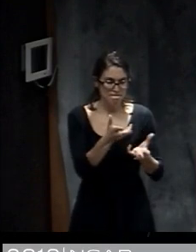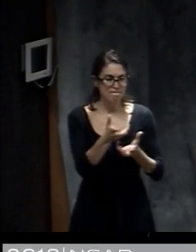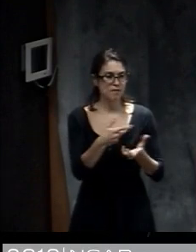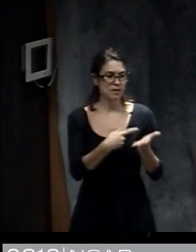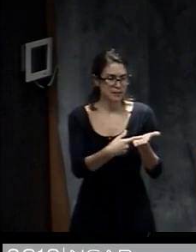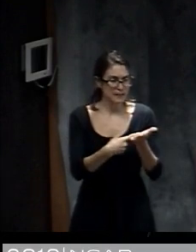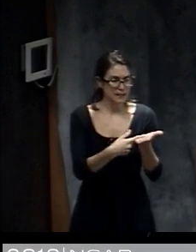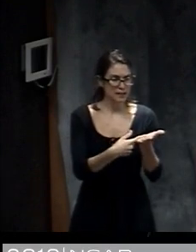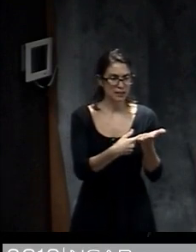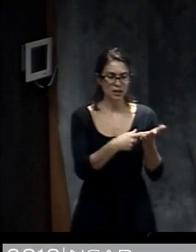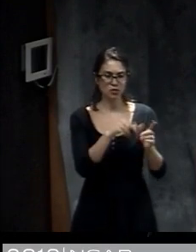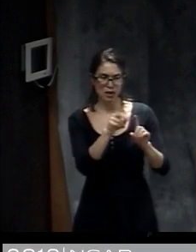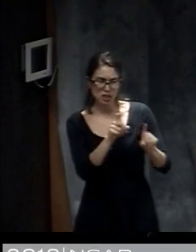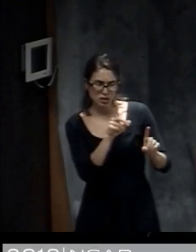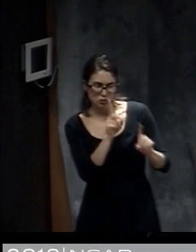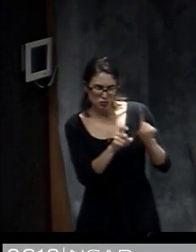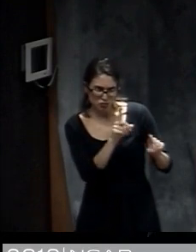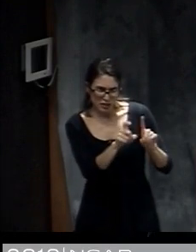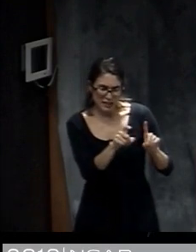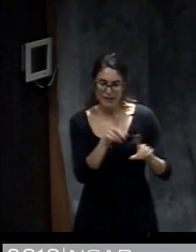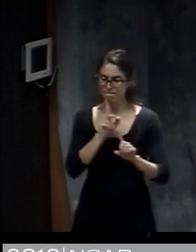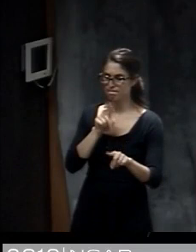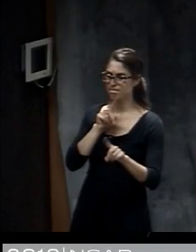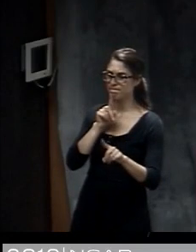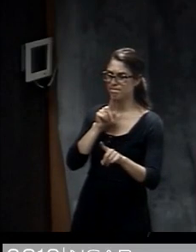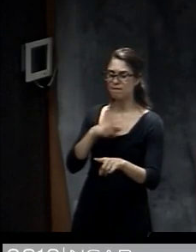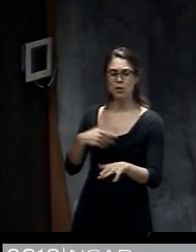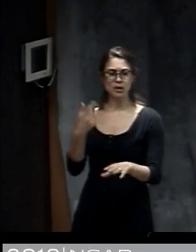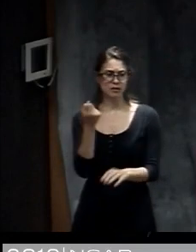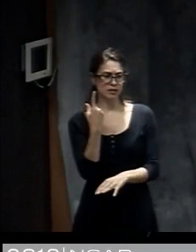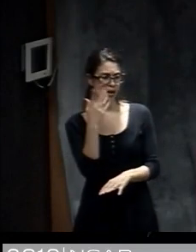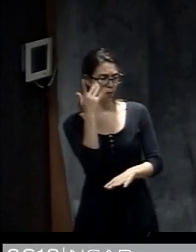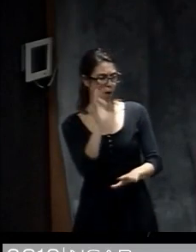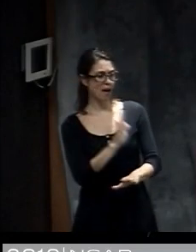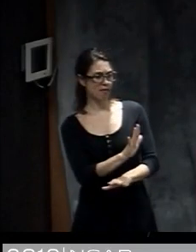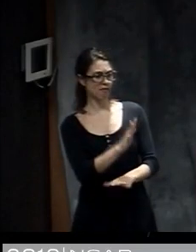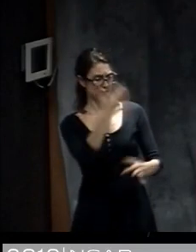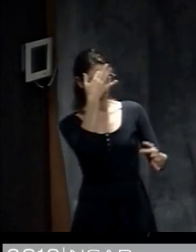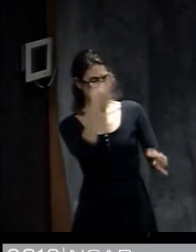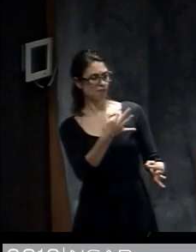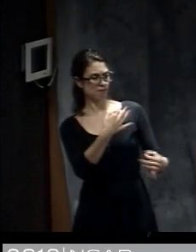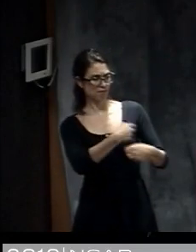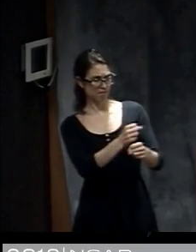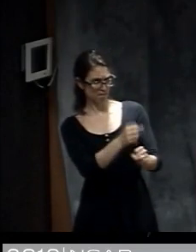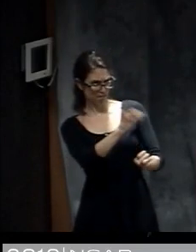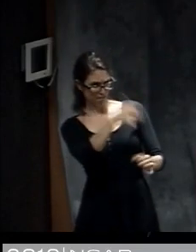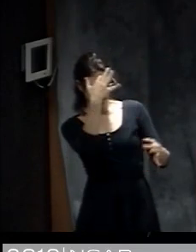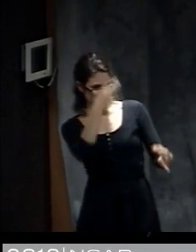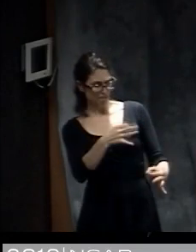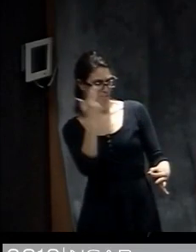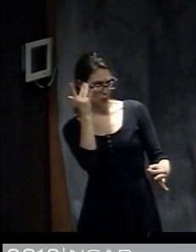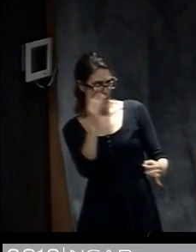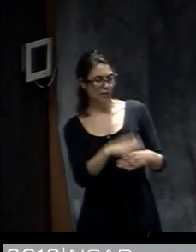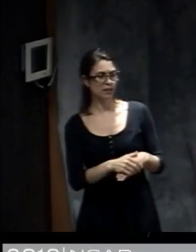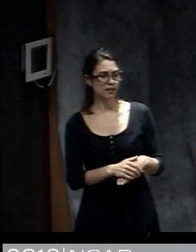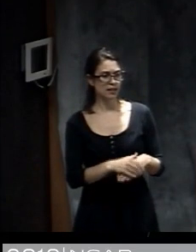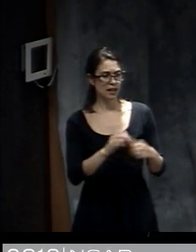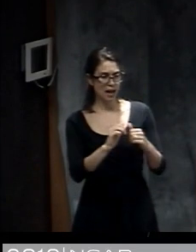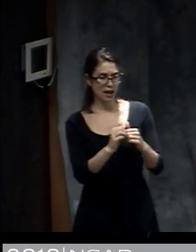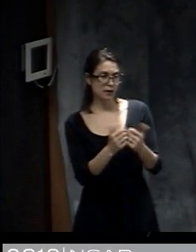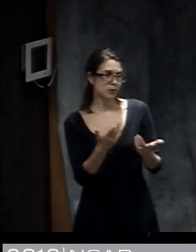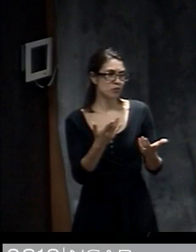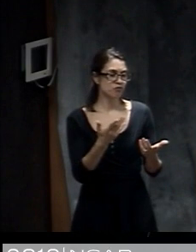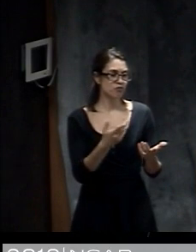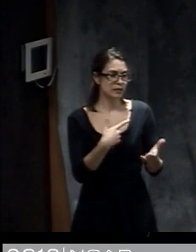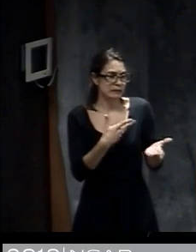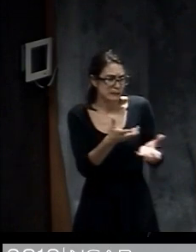where we can then analyze the data to understand why they're thinking the way they do and how they would respond to different kinds of information or what kinds of information improvements would